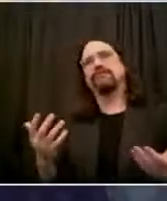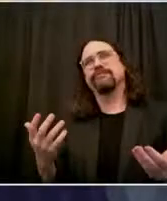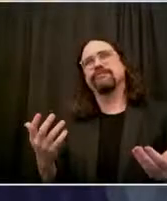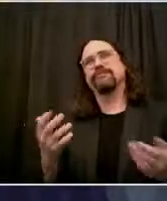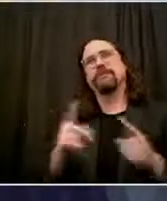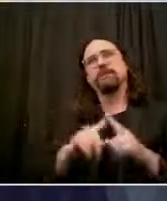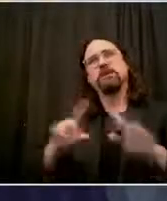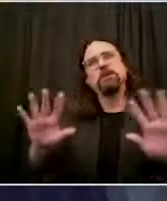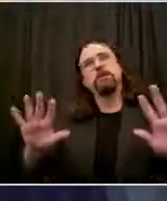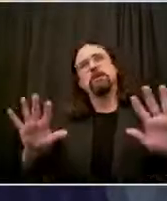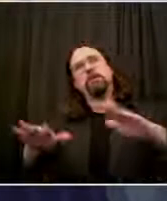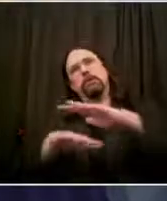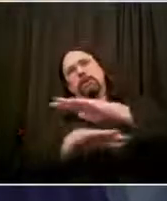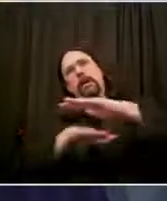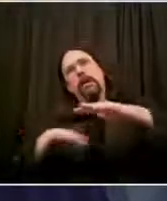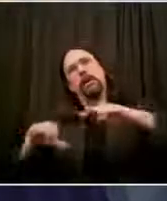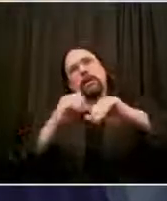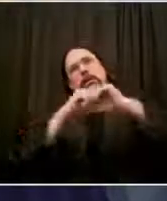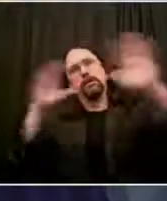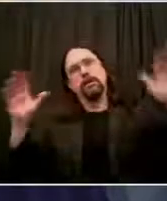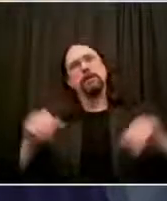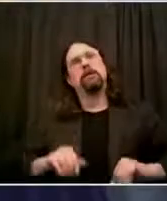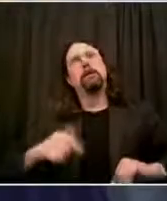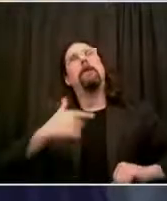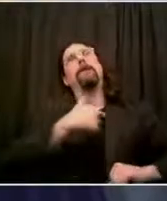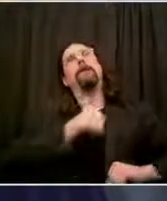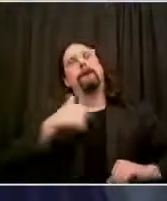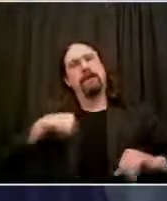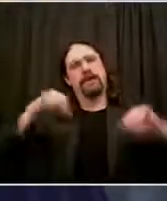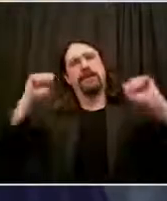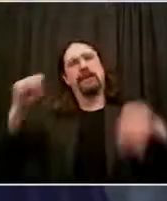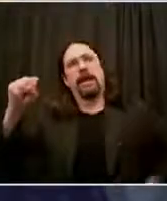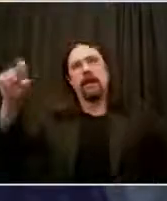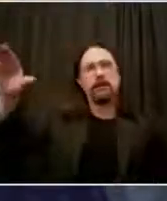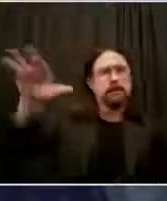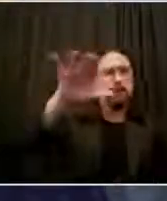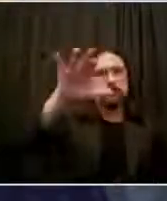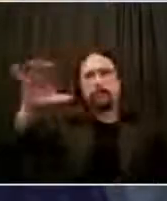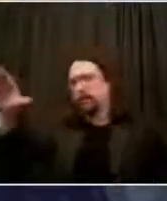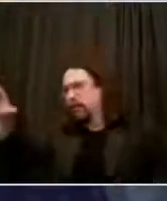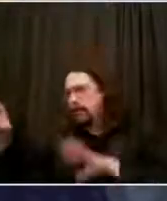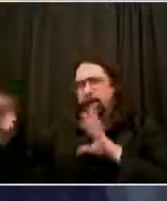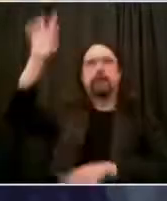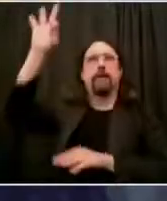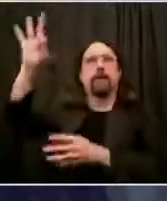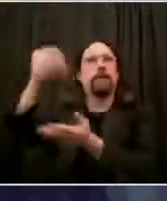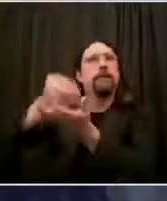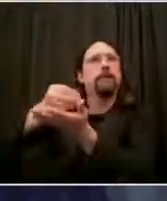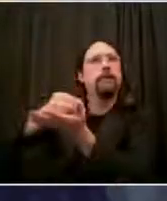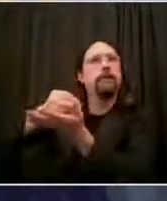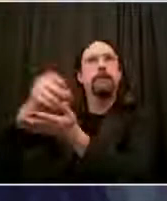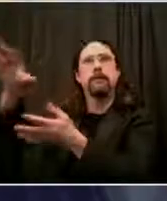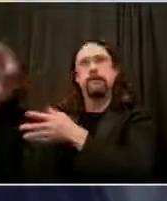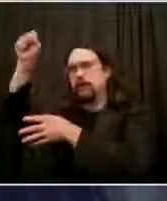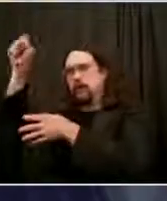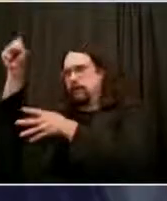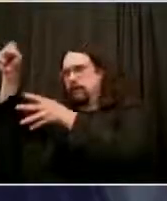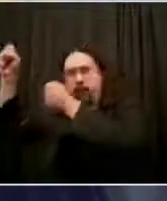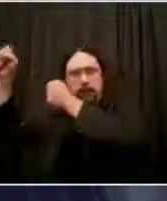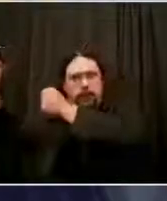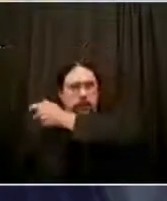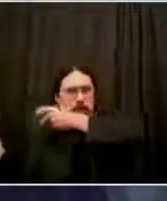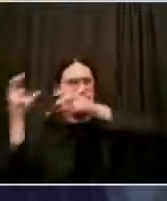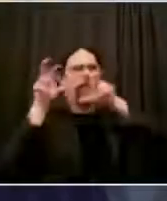services and social services, but we have to protect safety on the ground. That is exactly why this same city council just a few years ago wanted